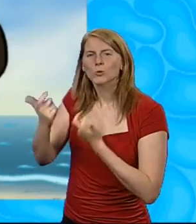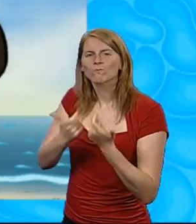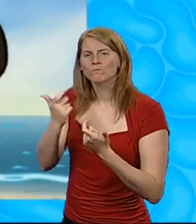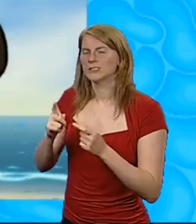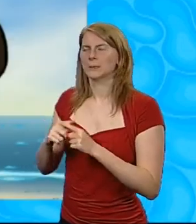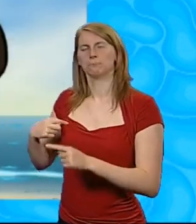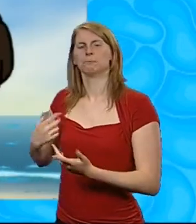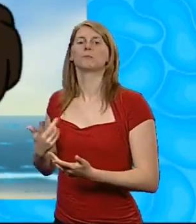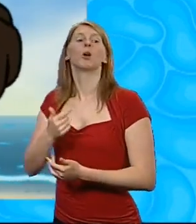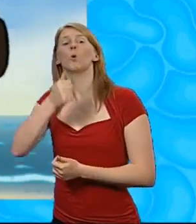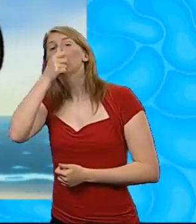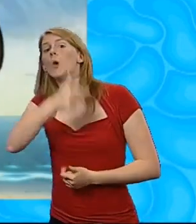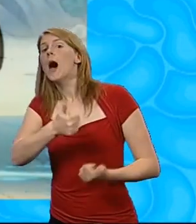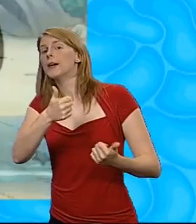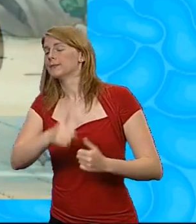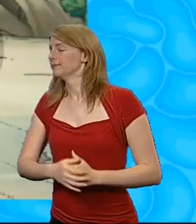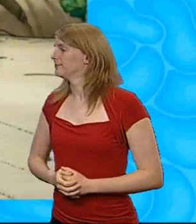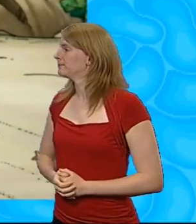Well, good luck.